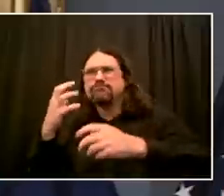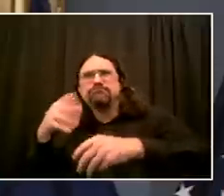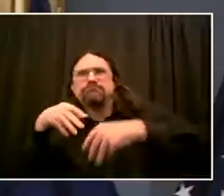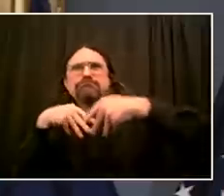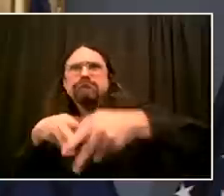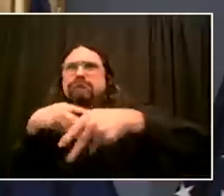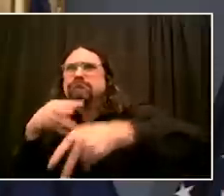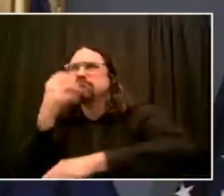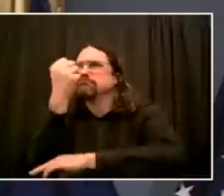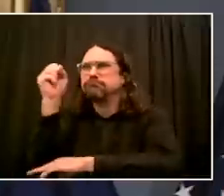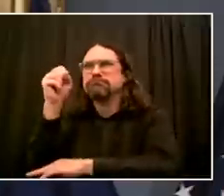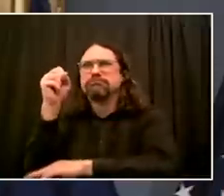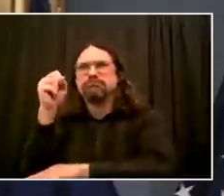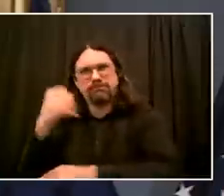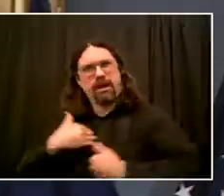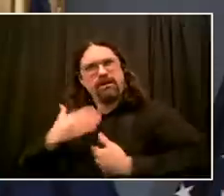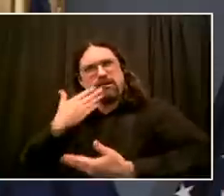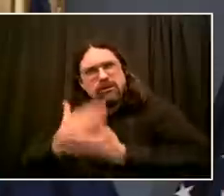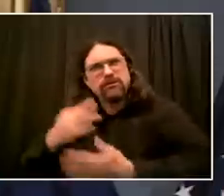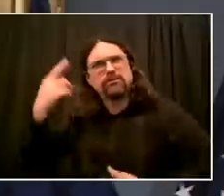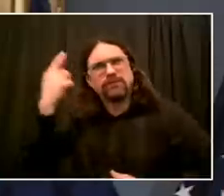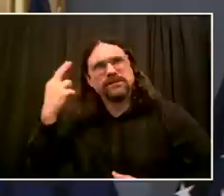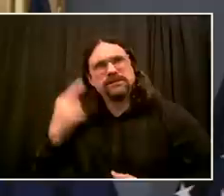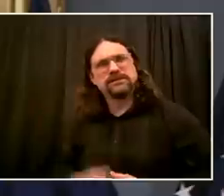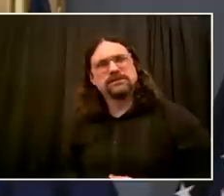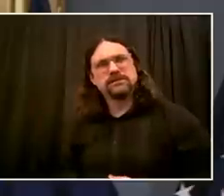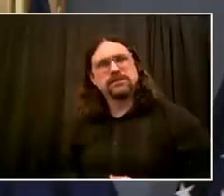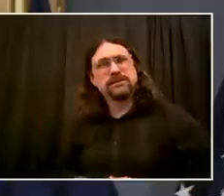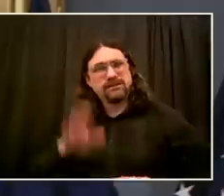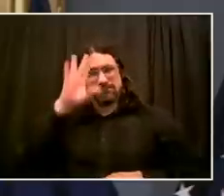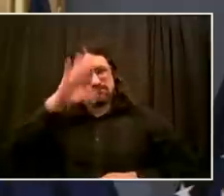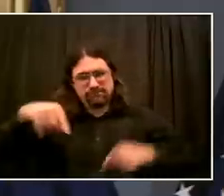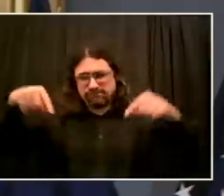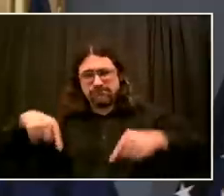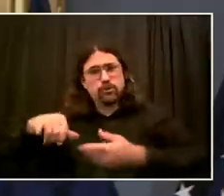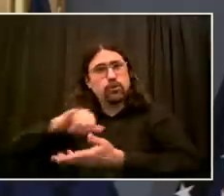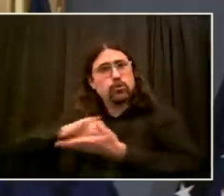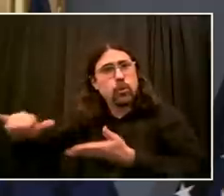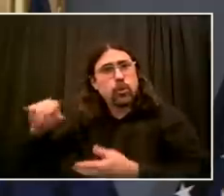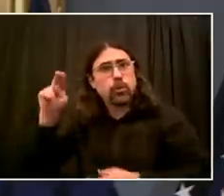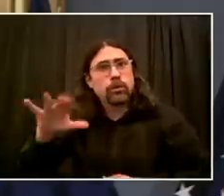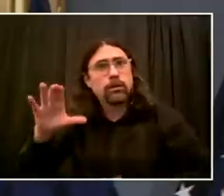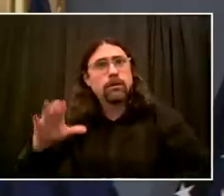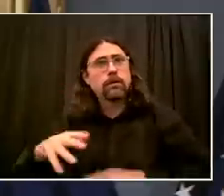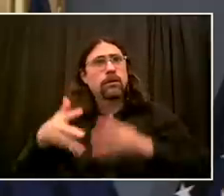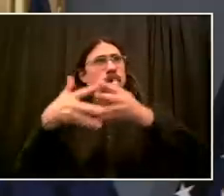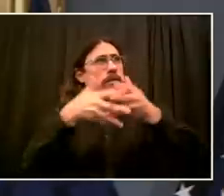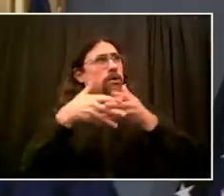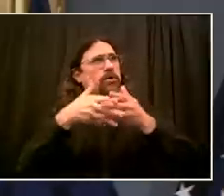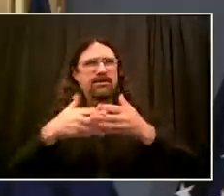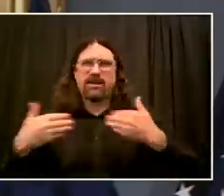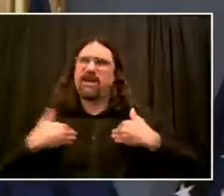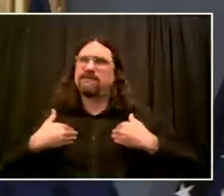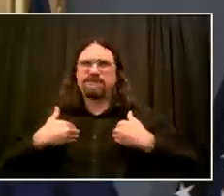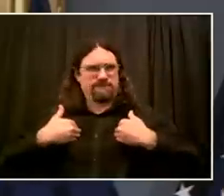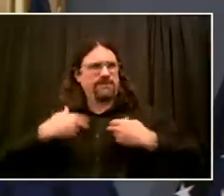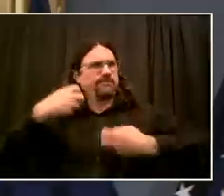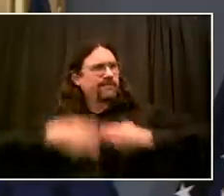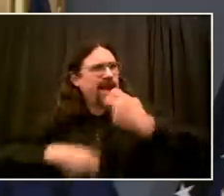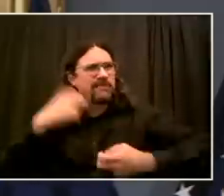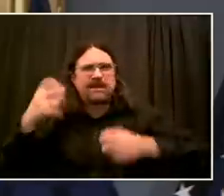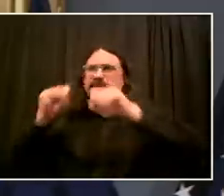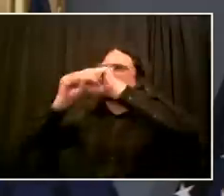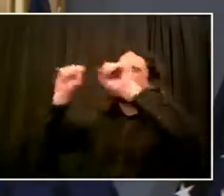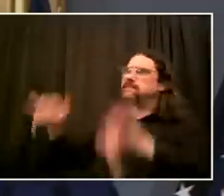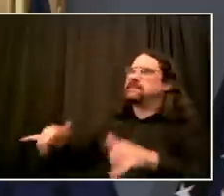That to me is abundantly clear. There's a whole different matter of some protesters who were there not to peacefully protest, not to